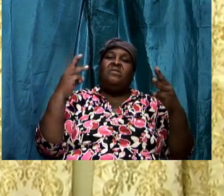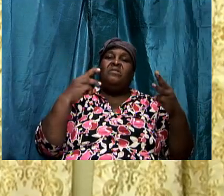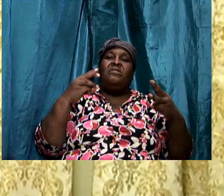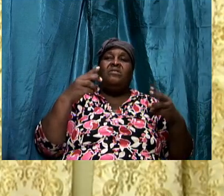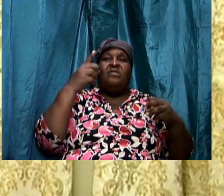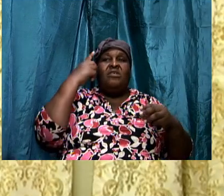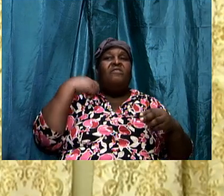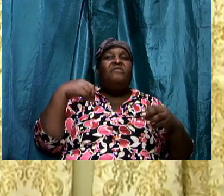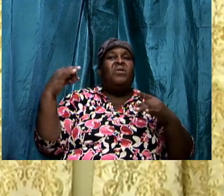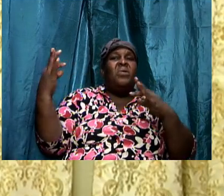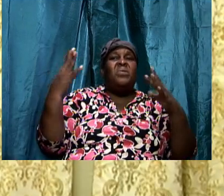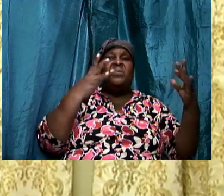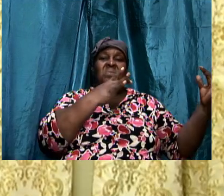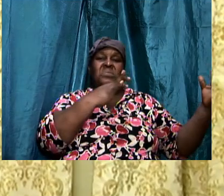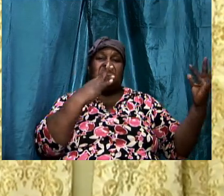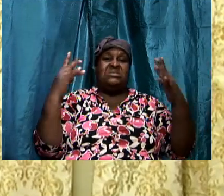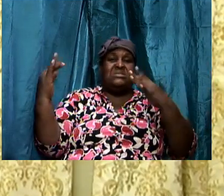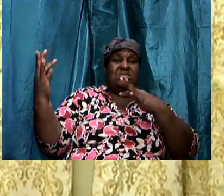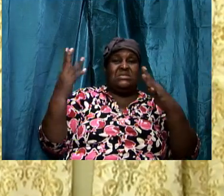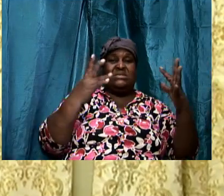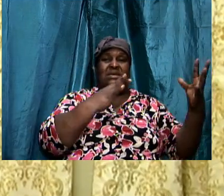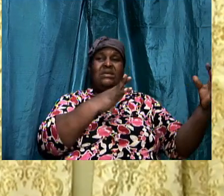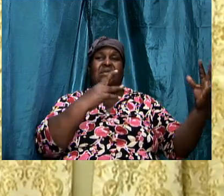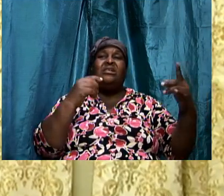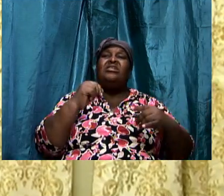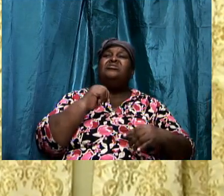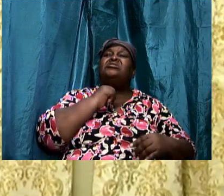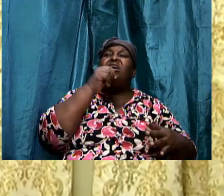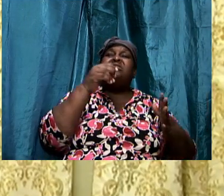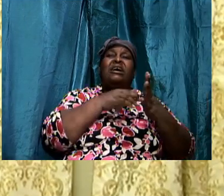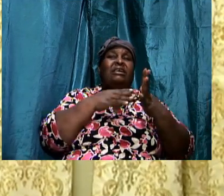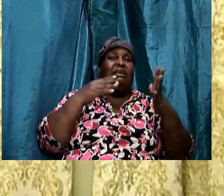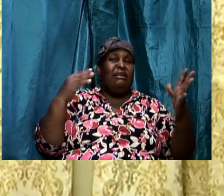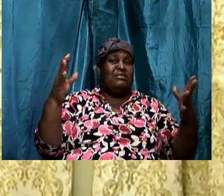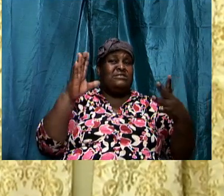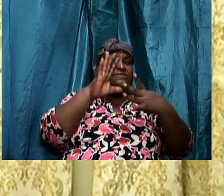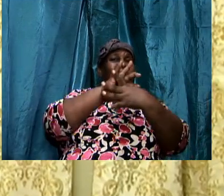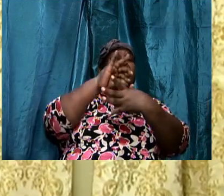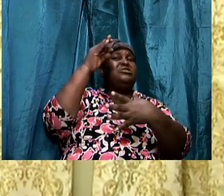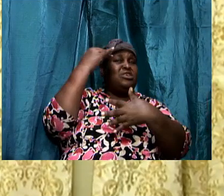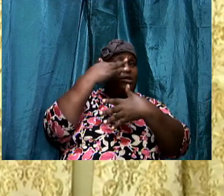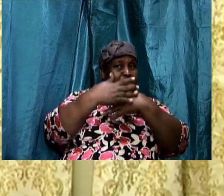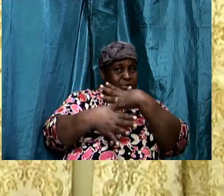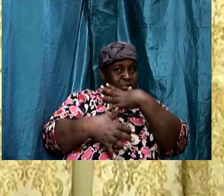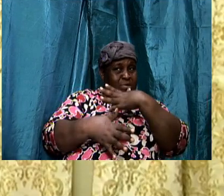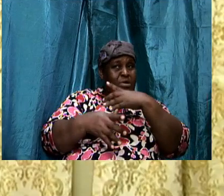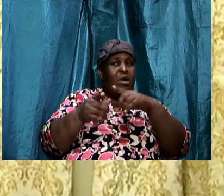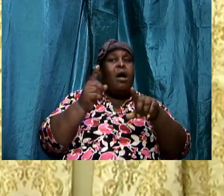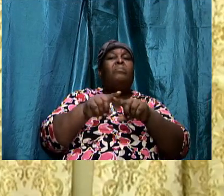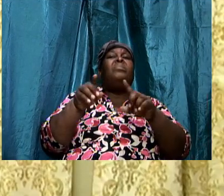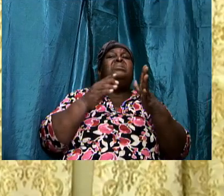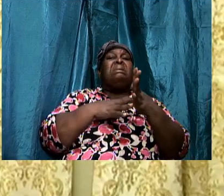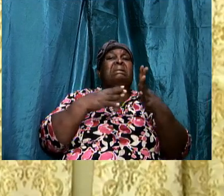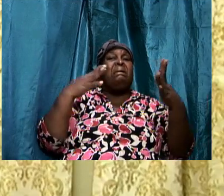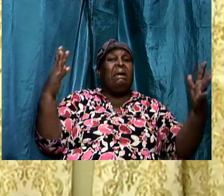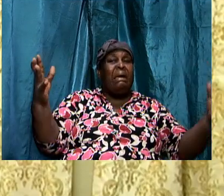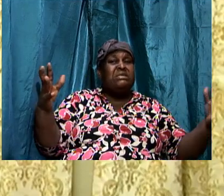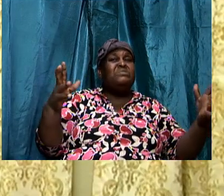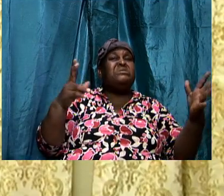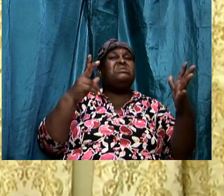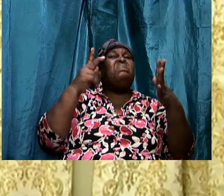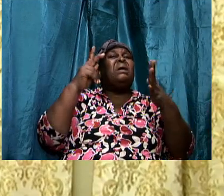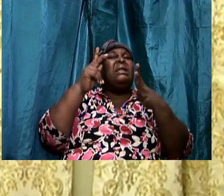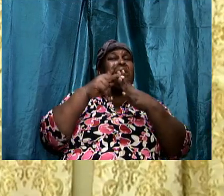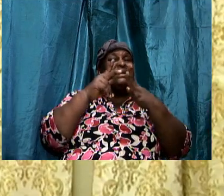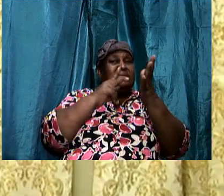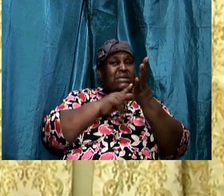wrestle not. And I am quoting it again. We wrestle not against flesh and blood. But against